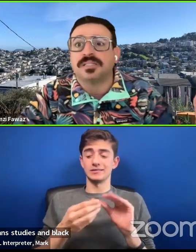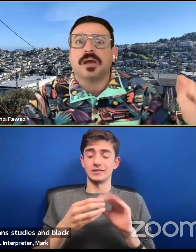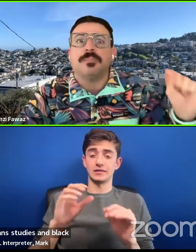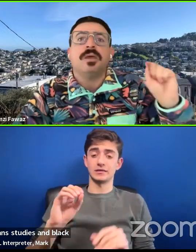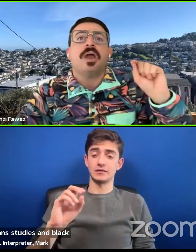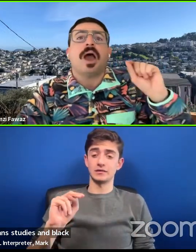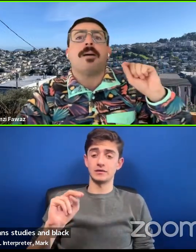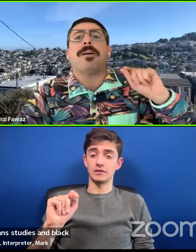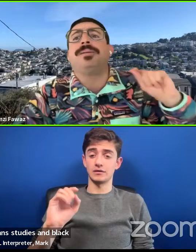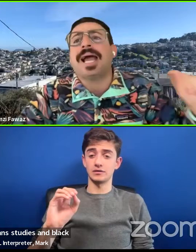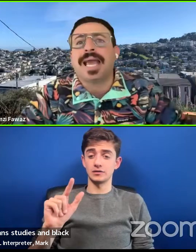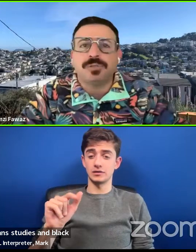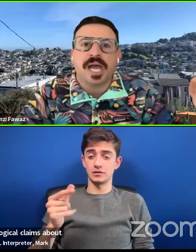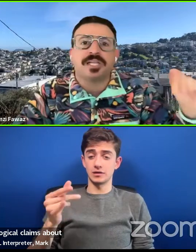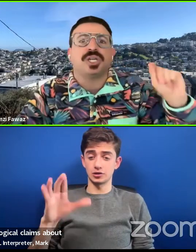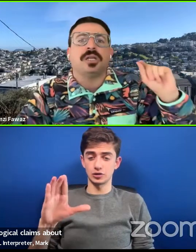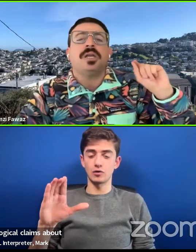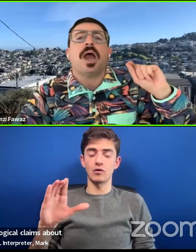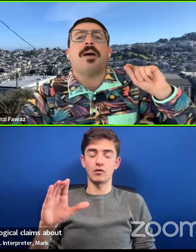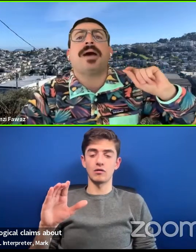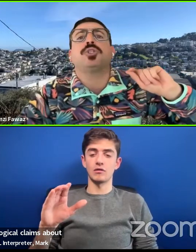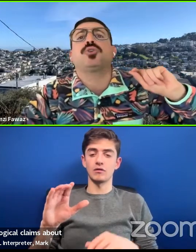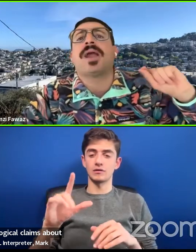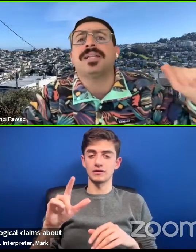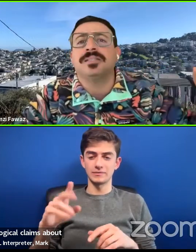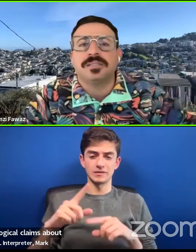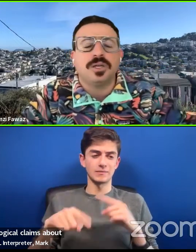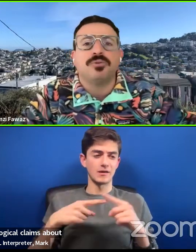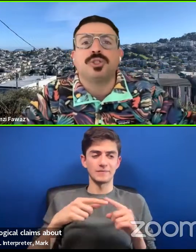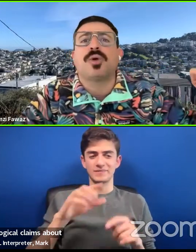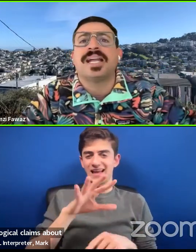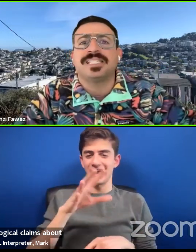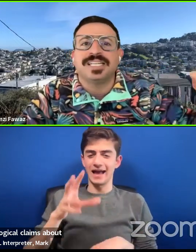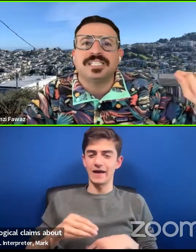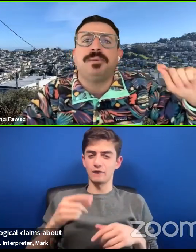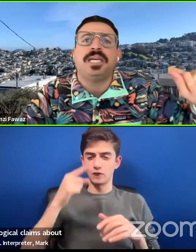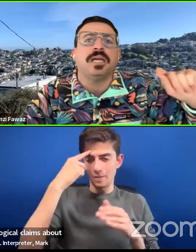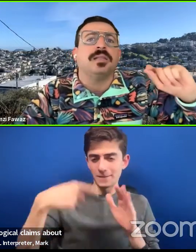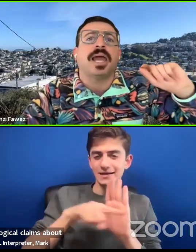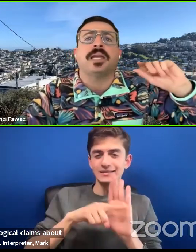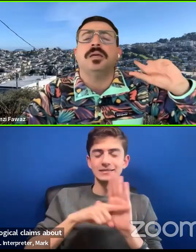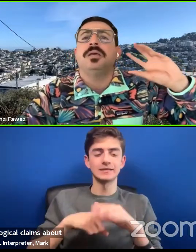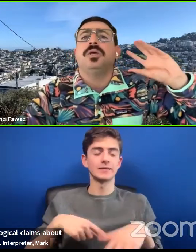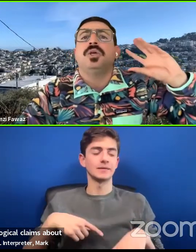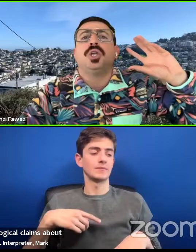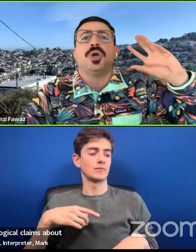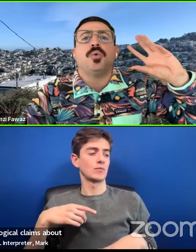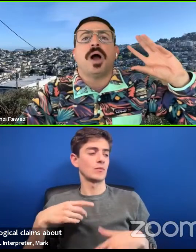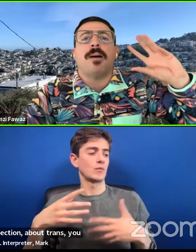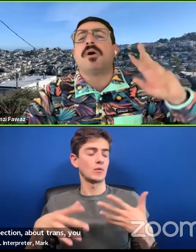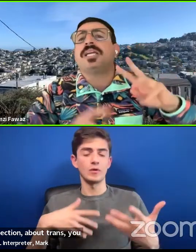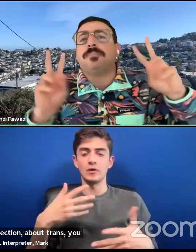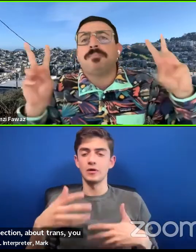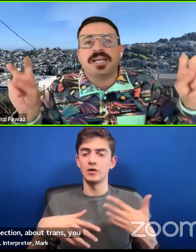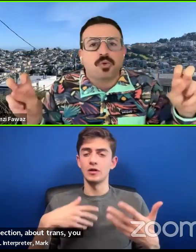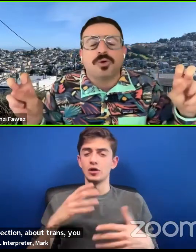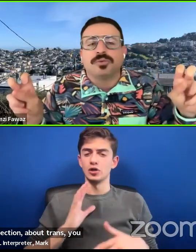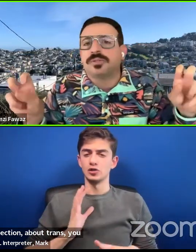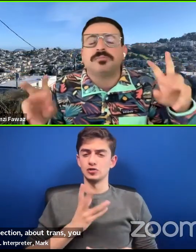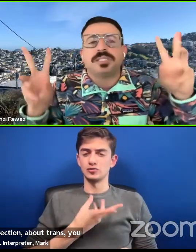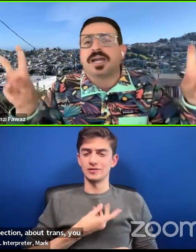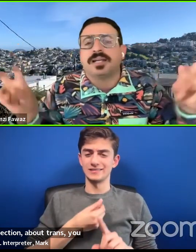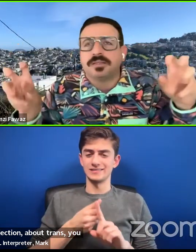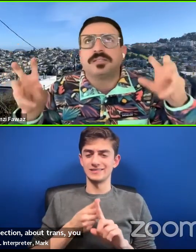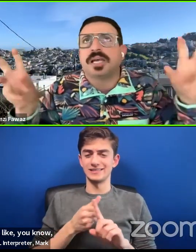Afro-pessimism, about Black abjection, about trans, you know, transness being like, you know, Marquis